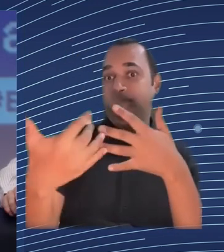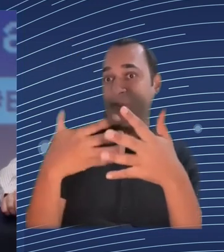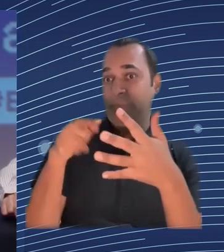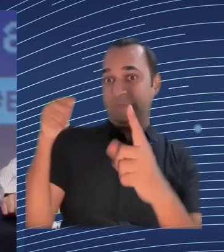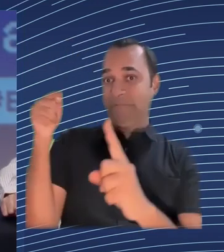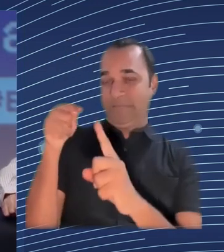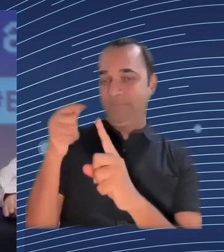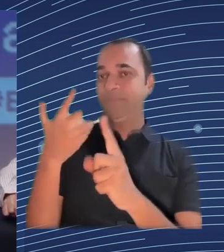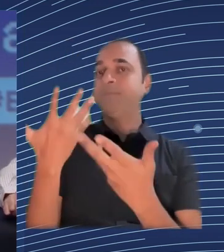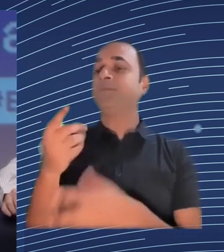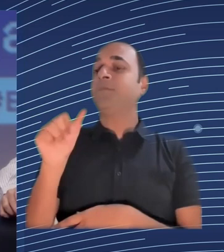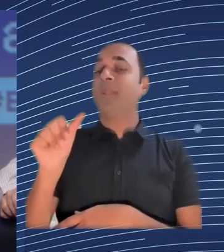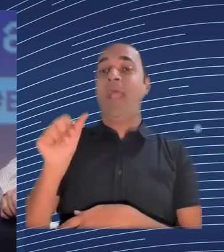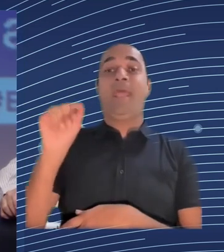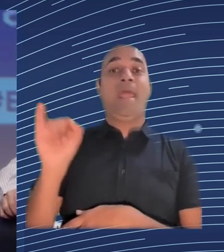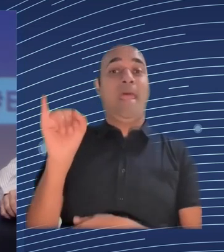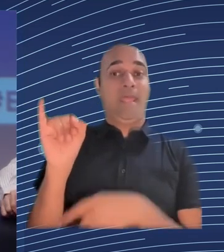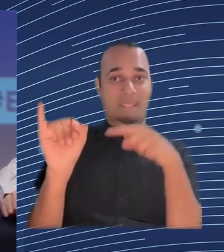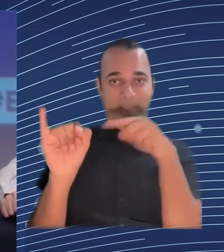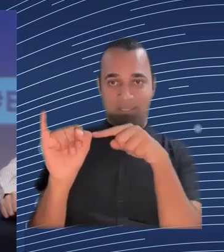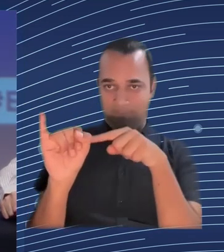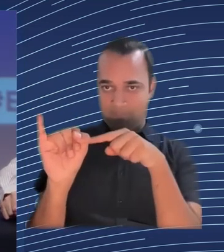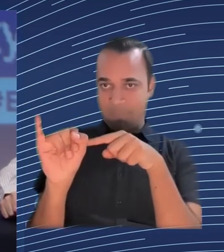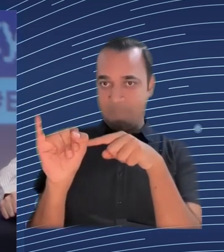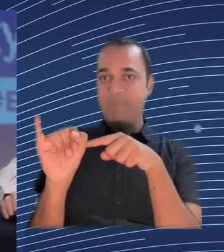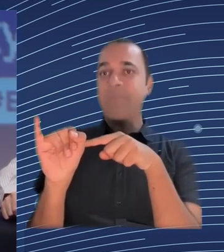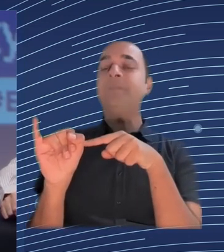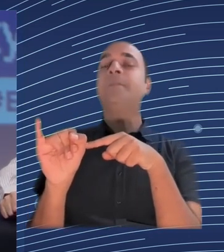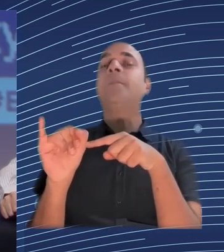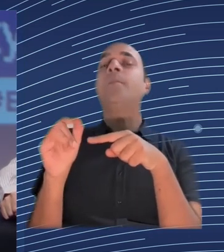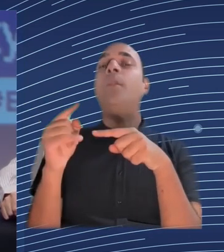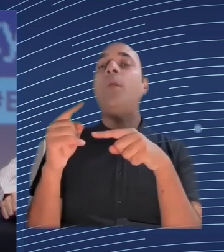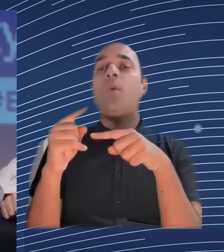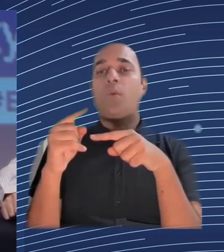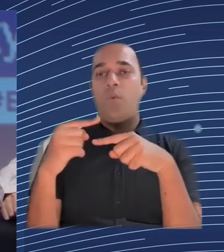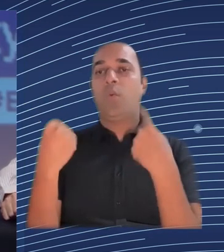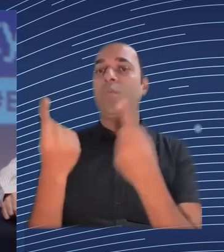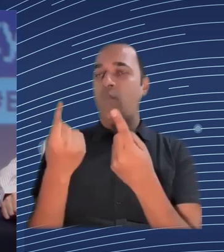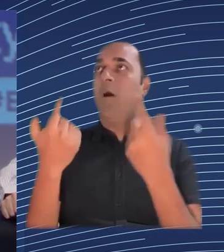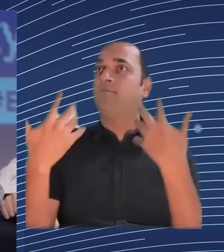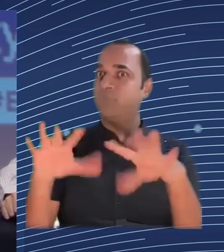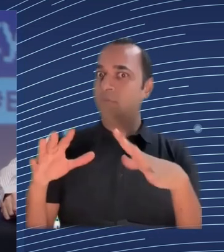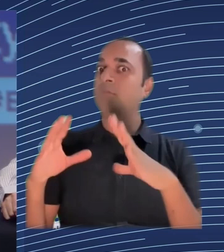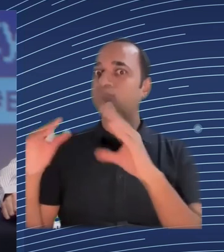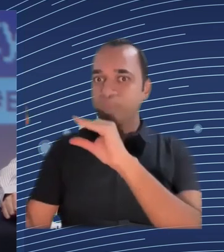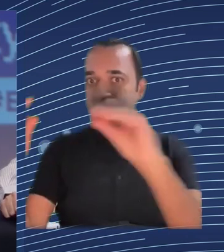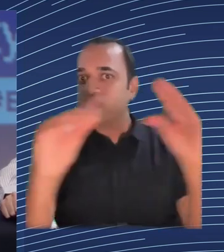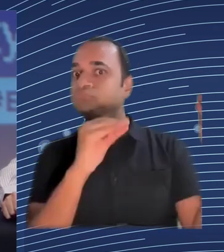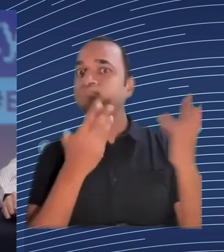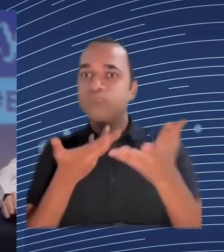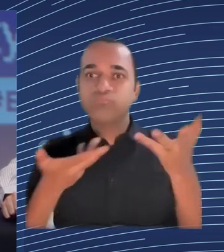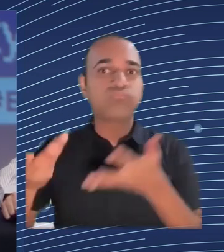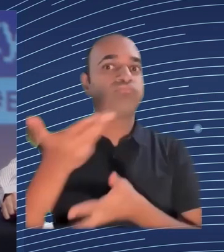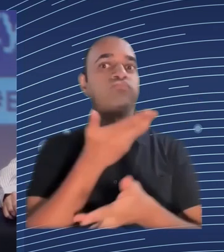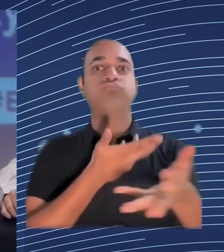regulations for typical data processing operations in the employment context that are based on